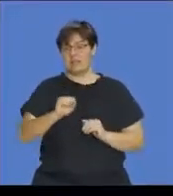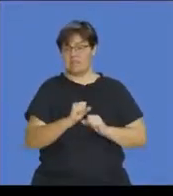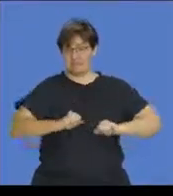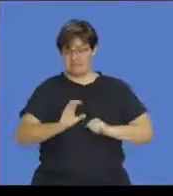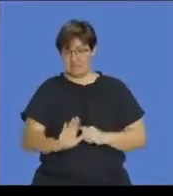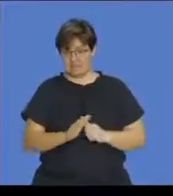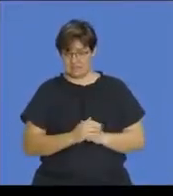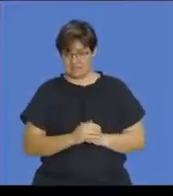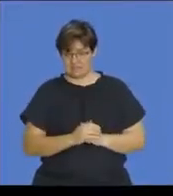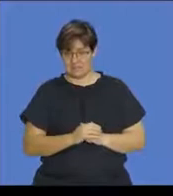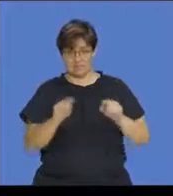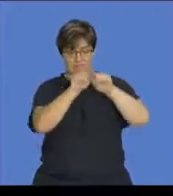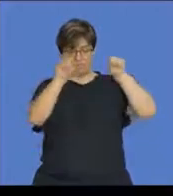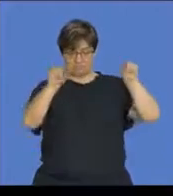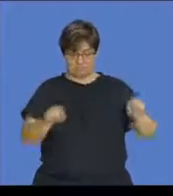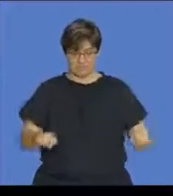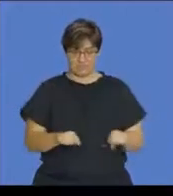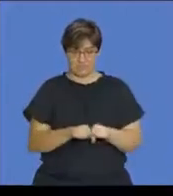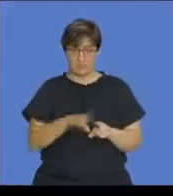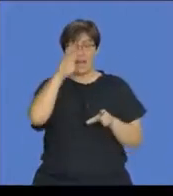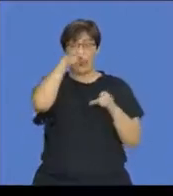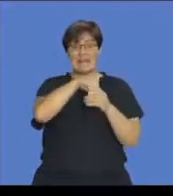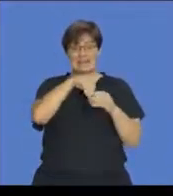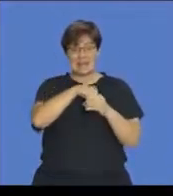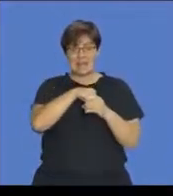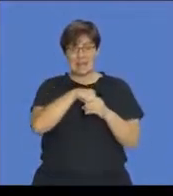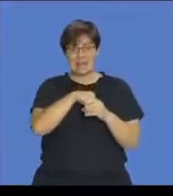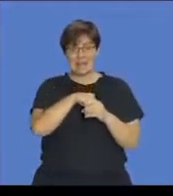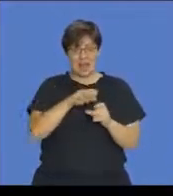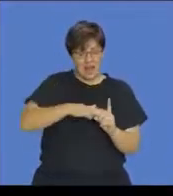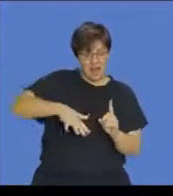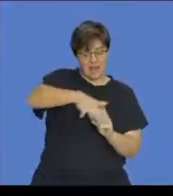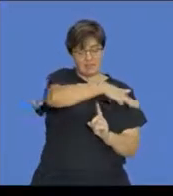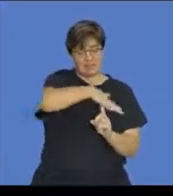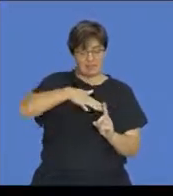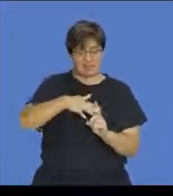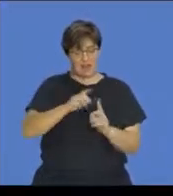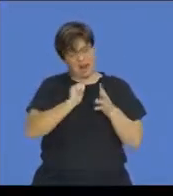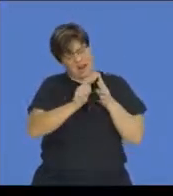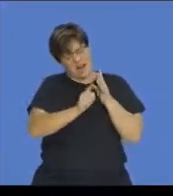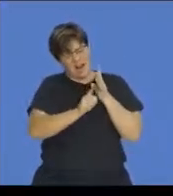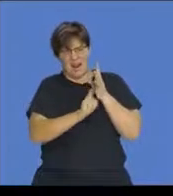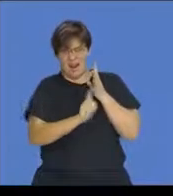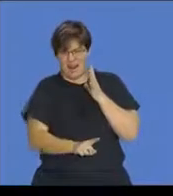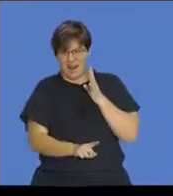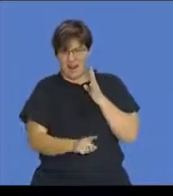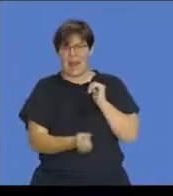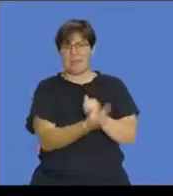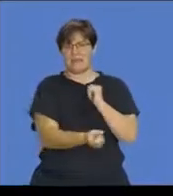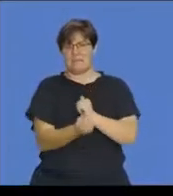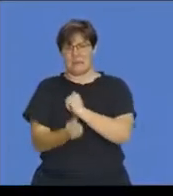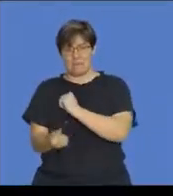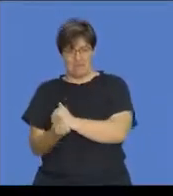we've drawn a rectangle and inside the sample space, there could be a whole number of different events,